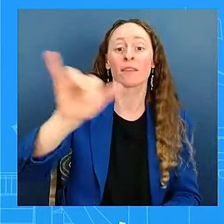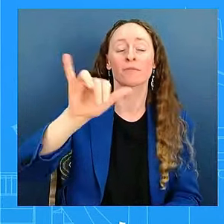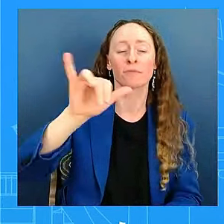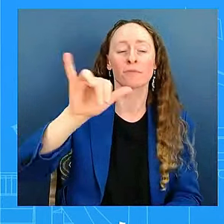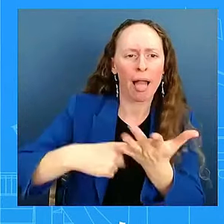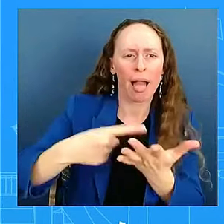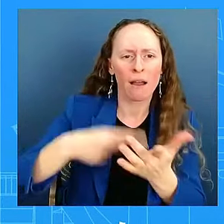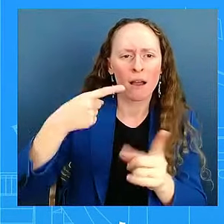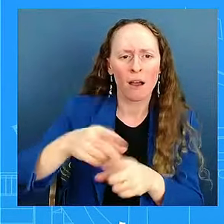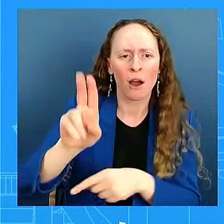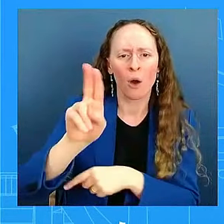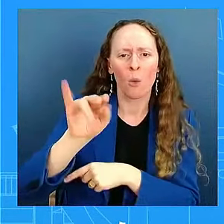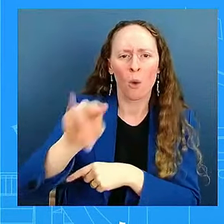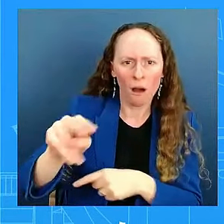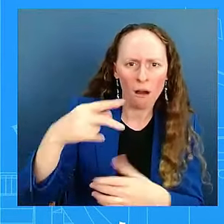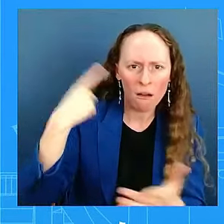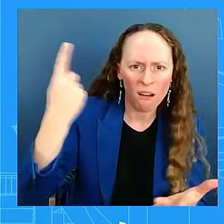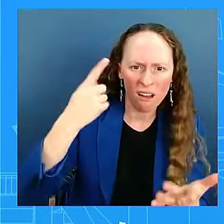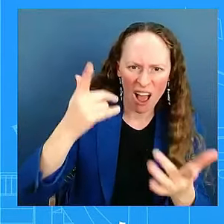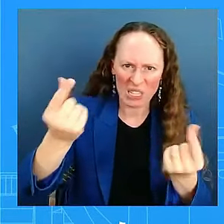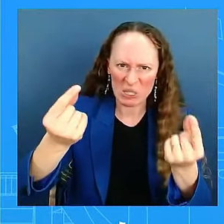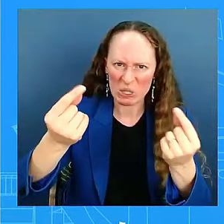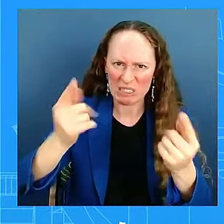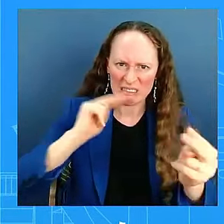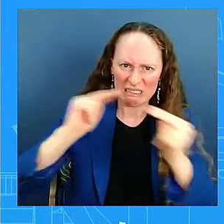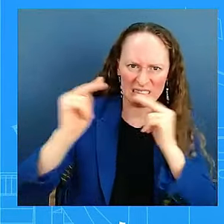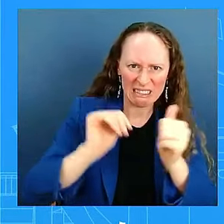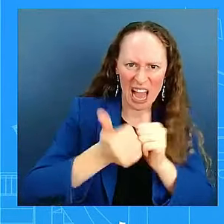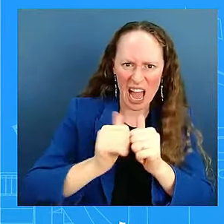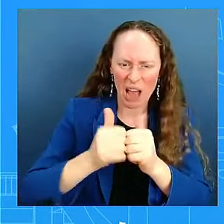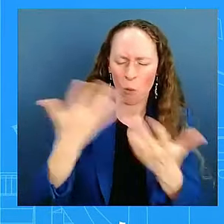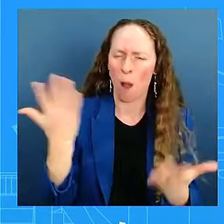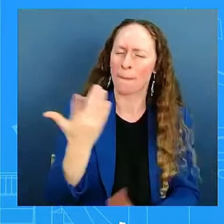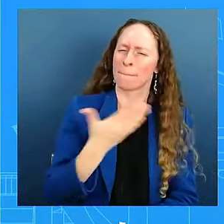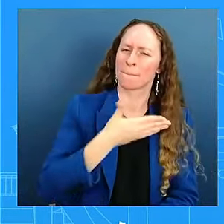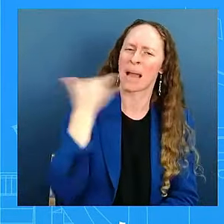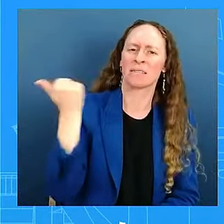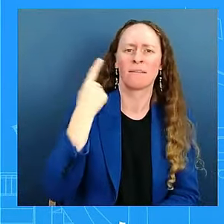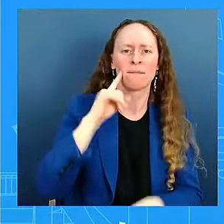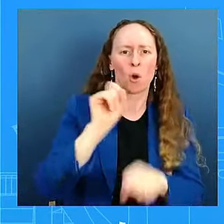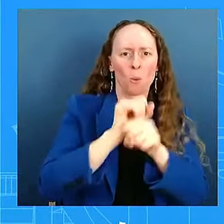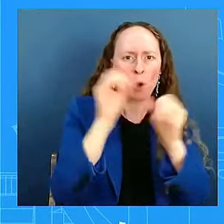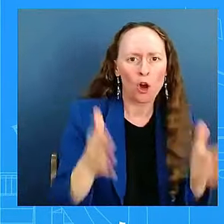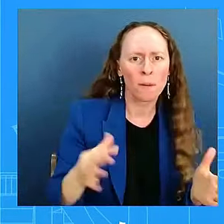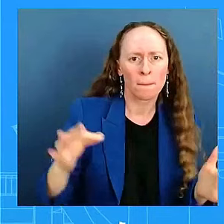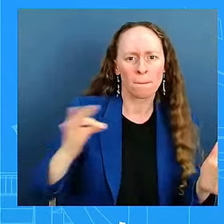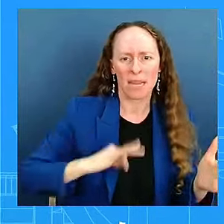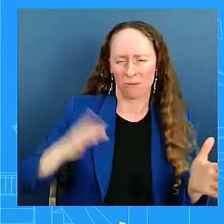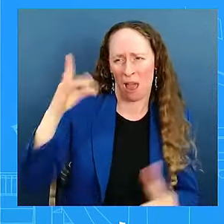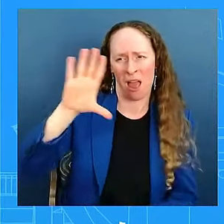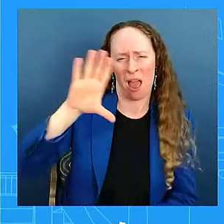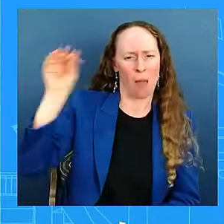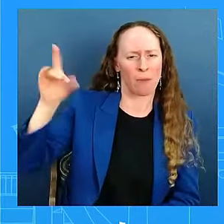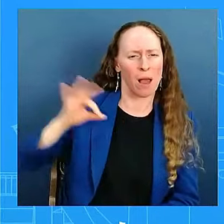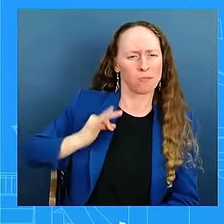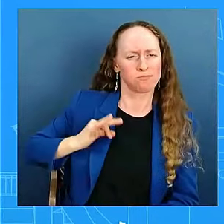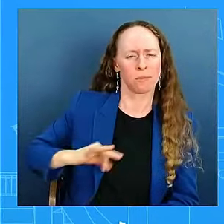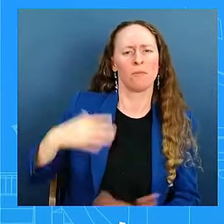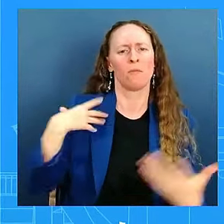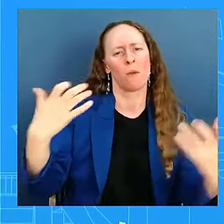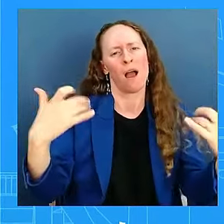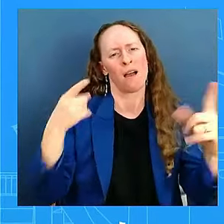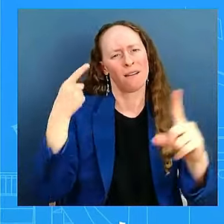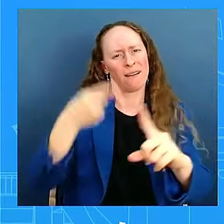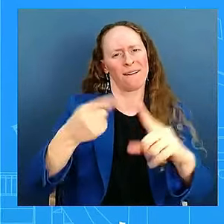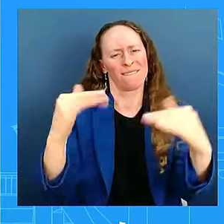before, is the best way for workers and companies to reach a fair deal, including one that gives workers the pay and benefits they